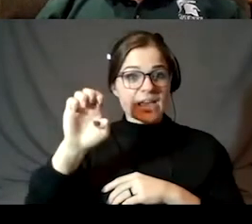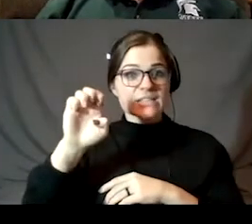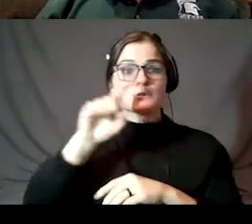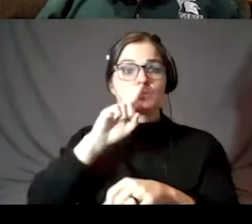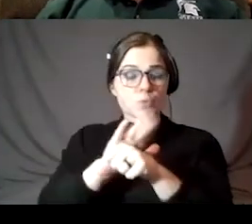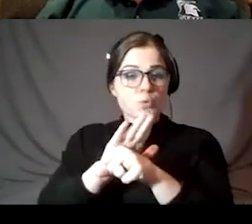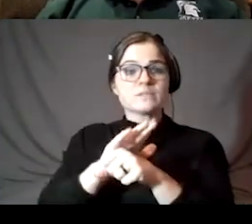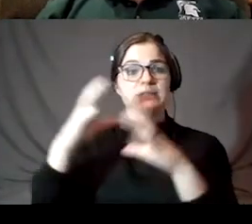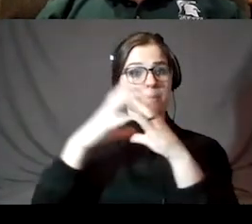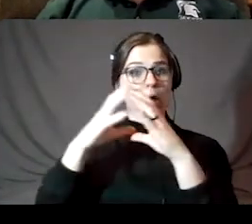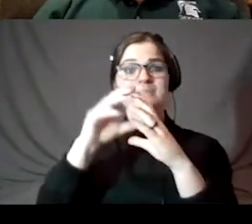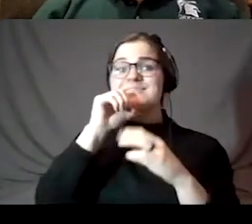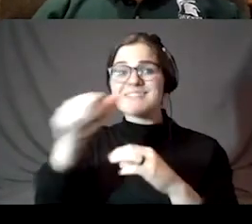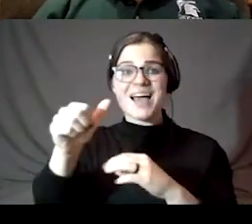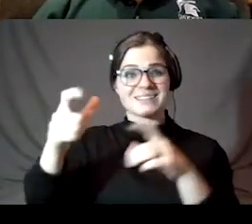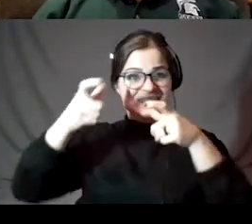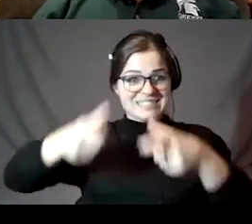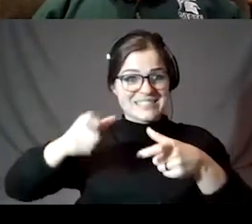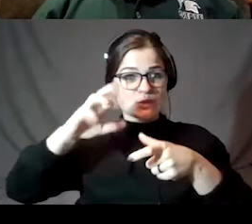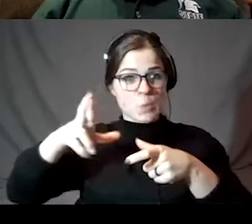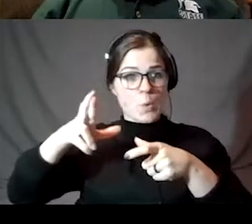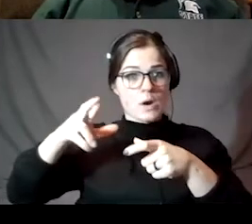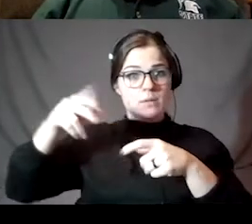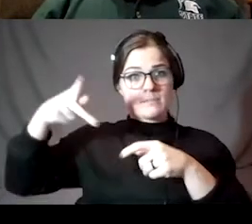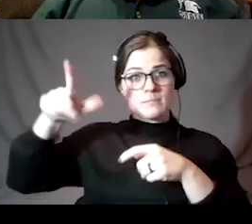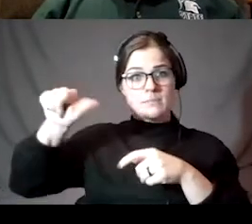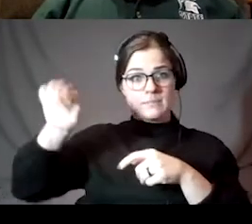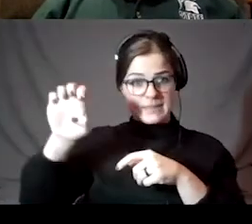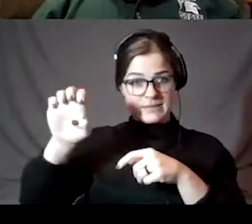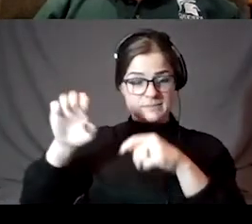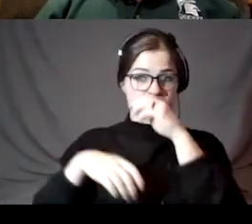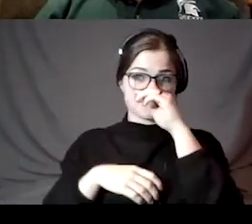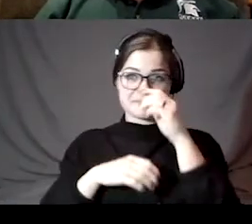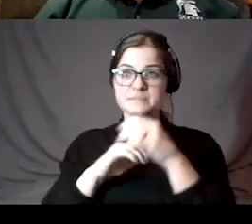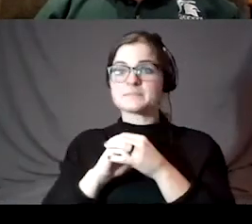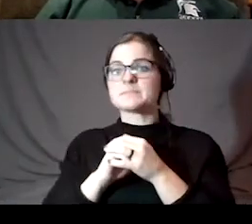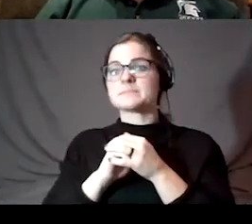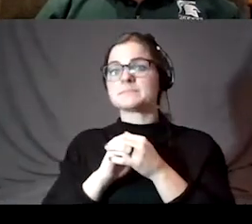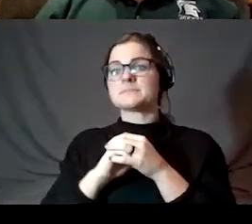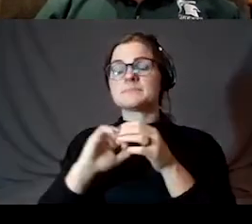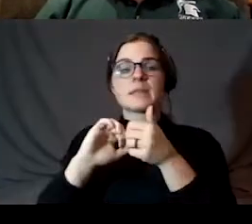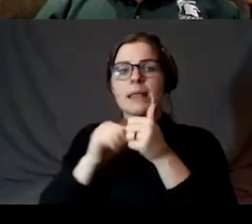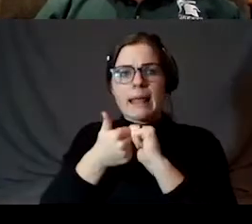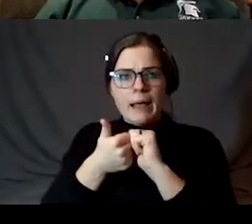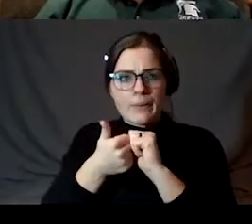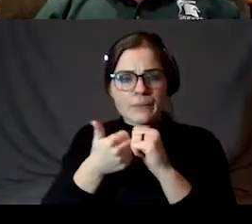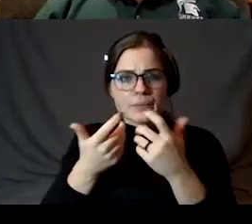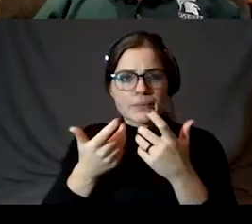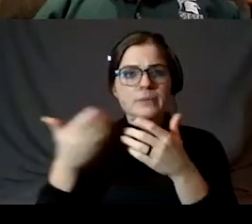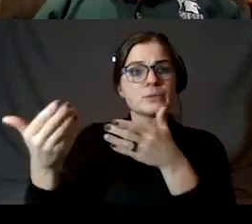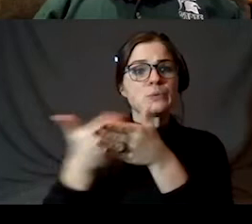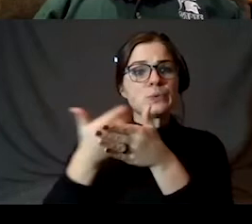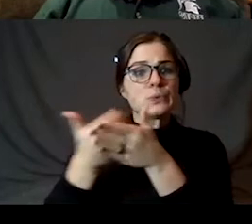or a plate. Now, how do they do that? Um, here's kind of like this phase diagram, new moon, when the,